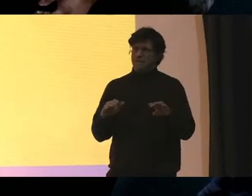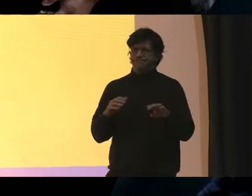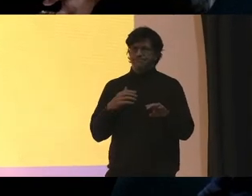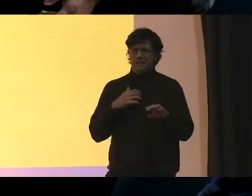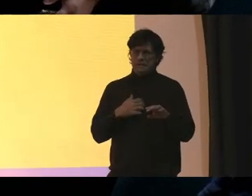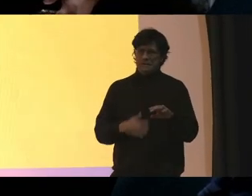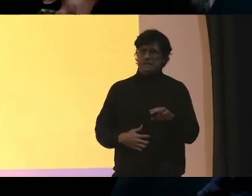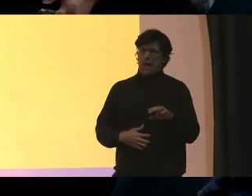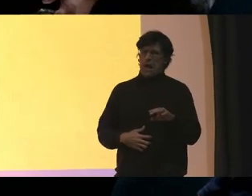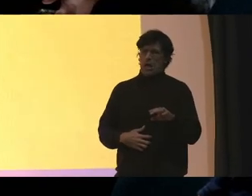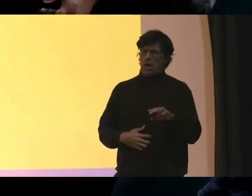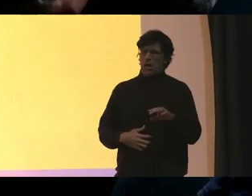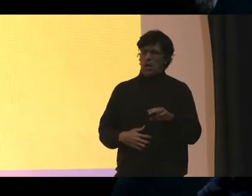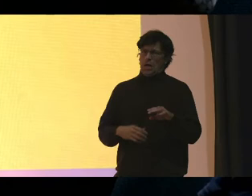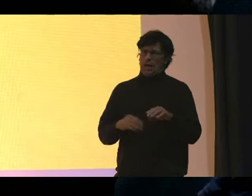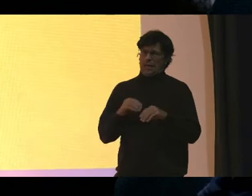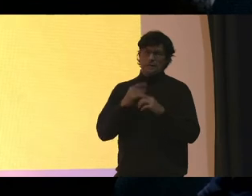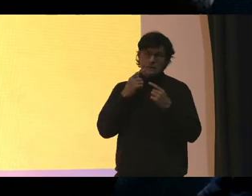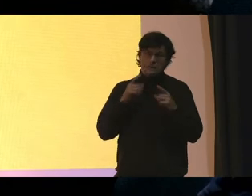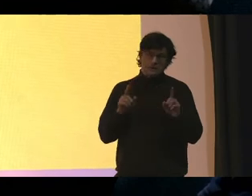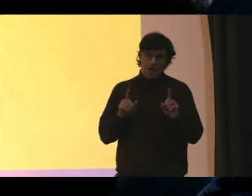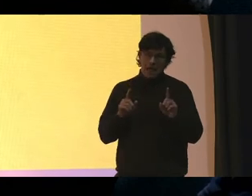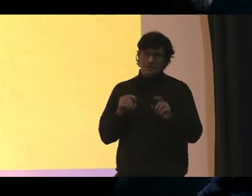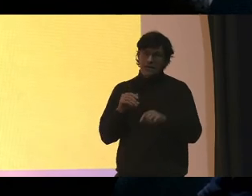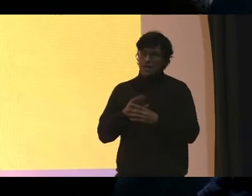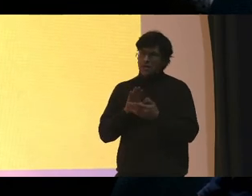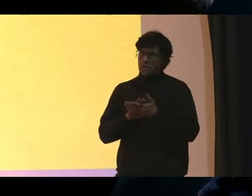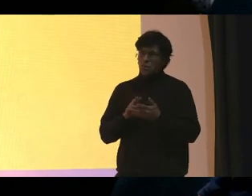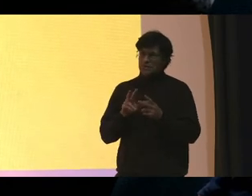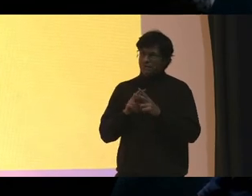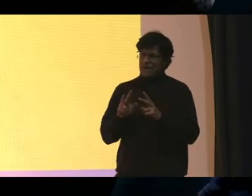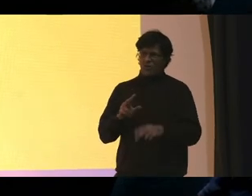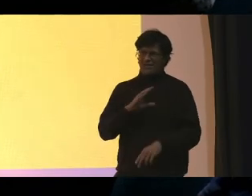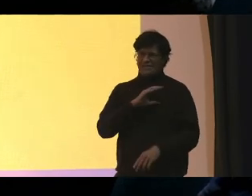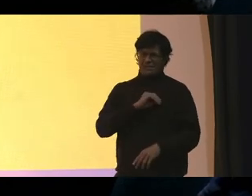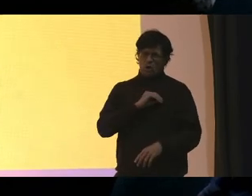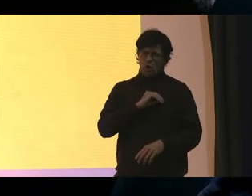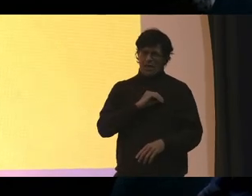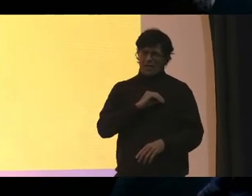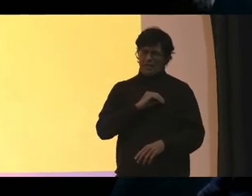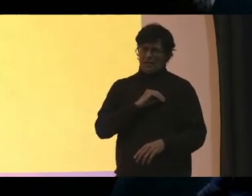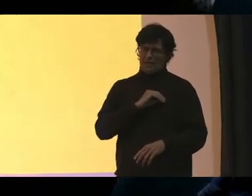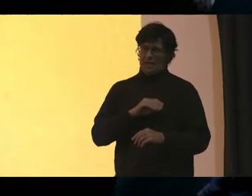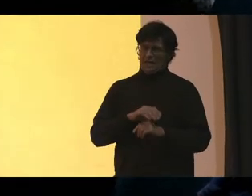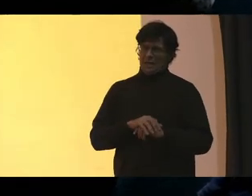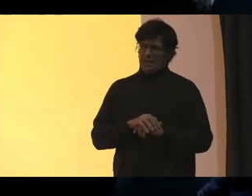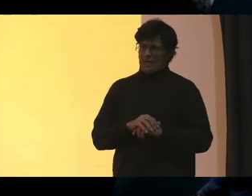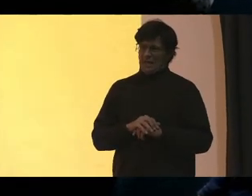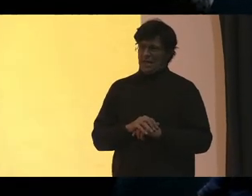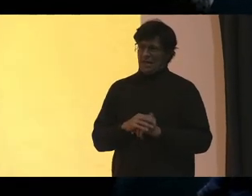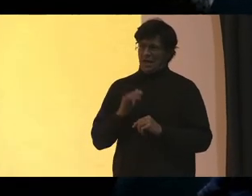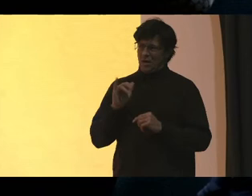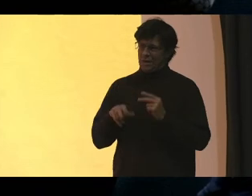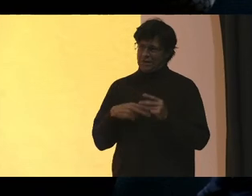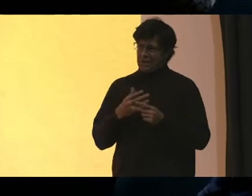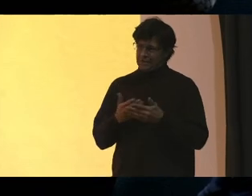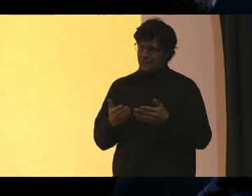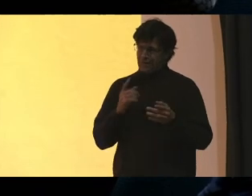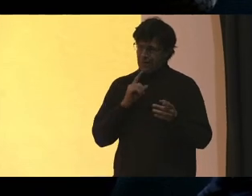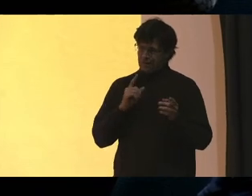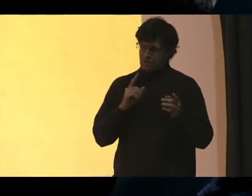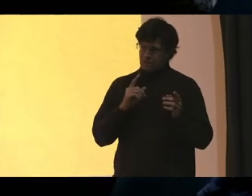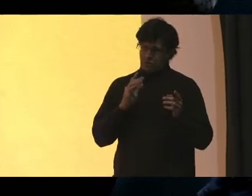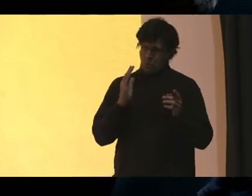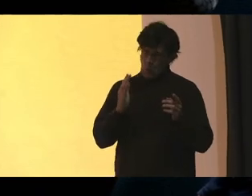and success at the school is very disheartening I know that these kinds of things are going to